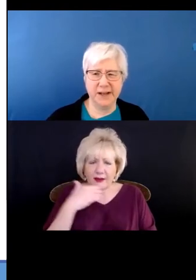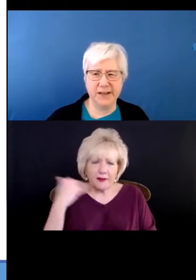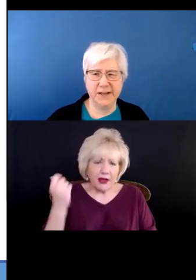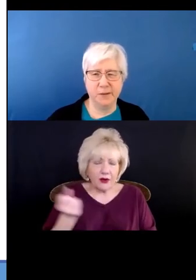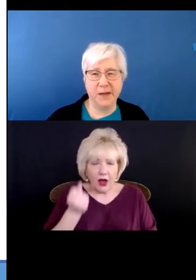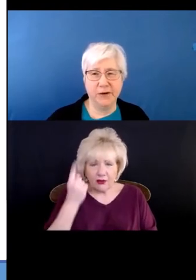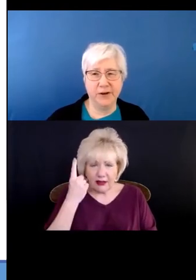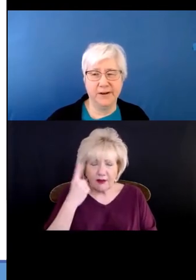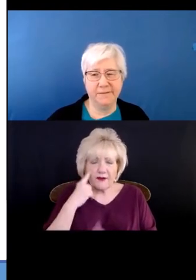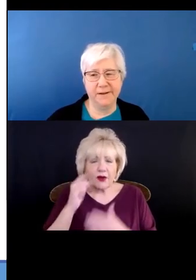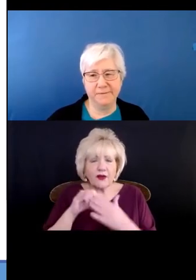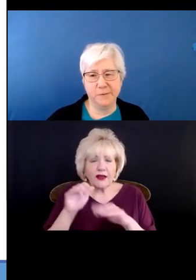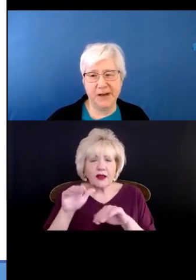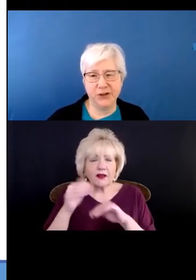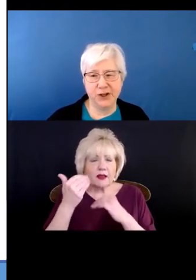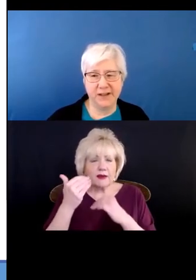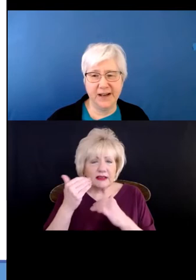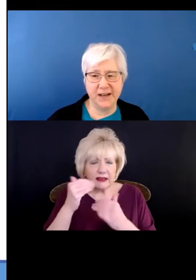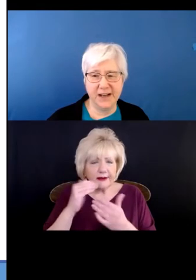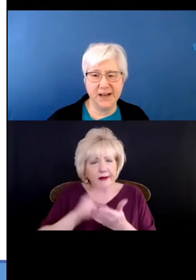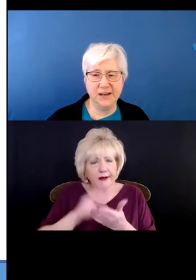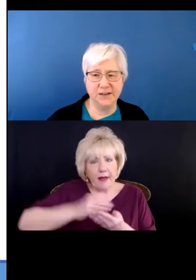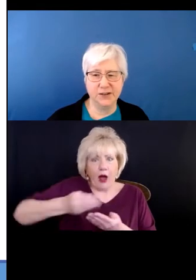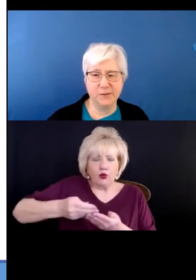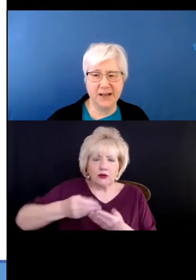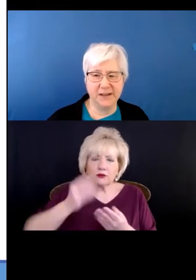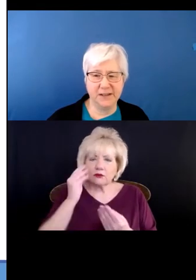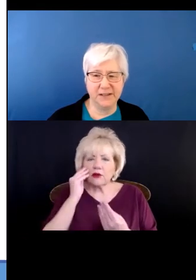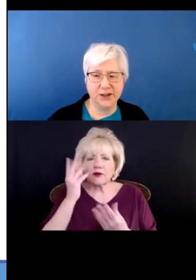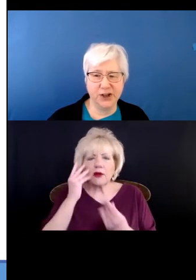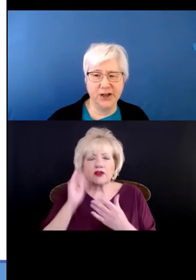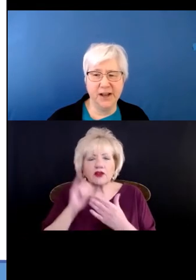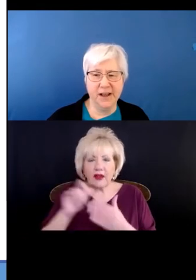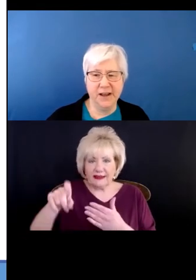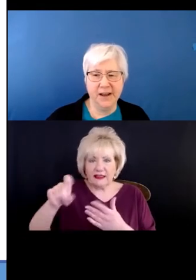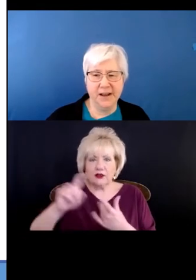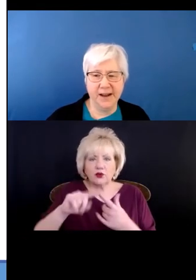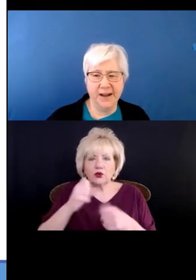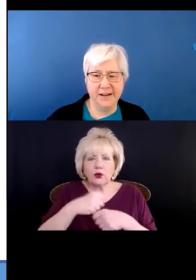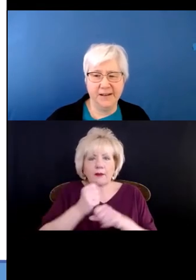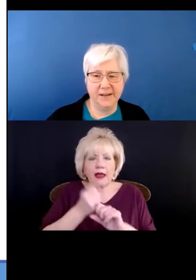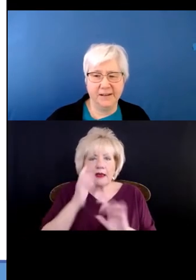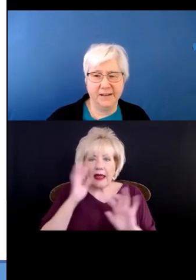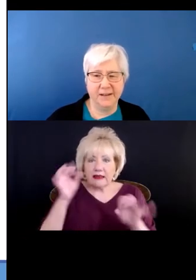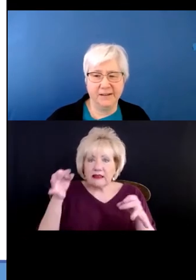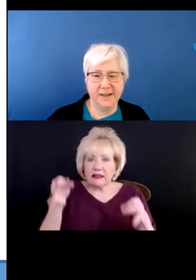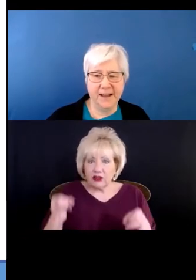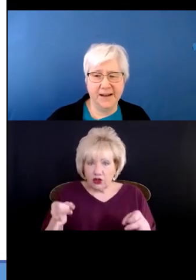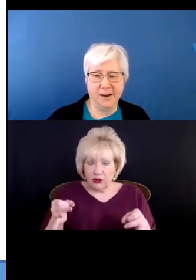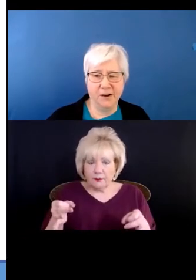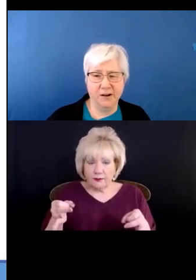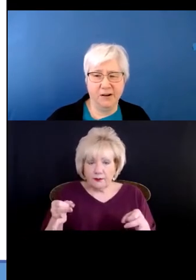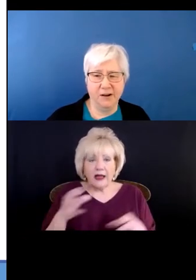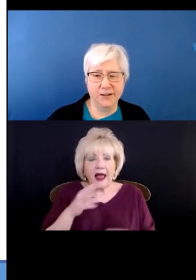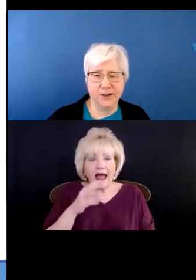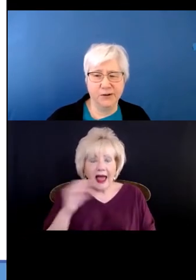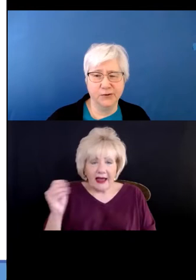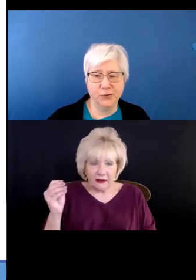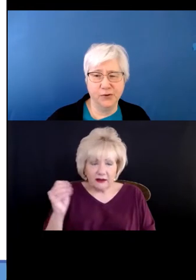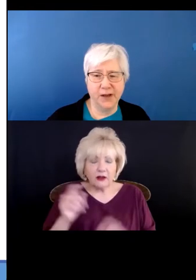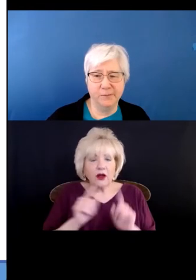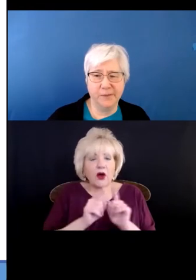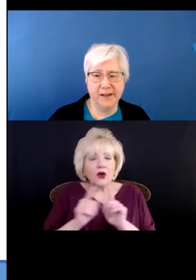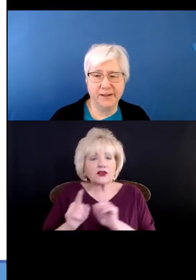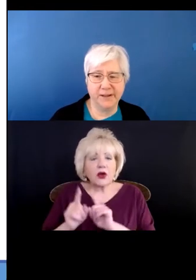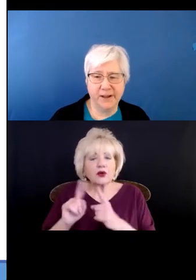limited amount of information they need to make a decision. And then also